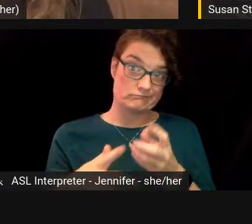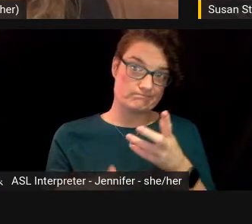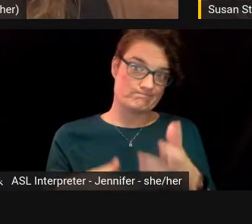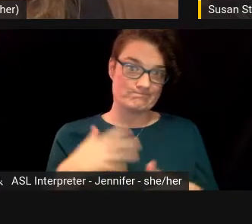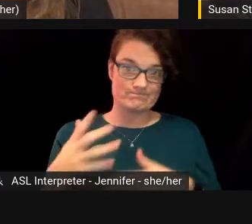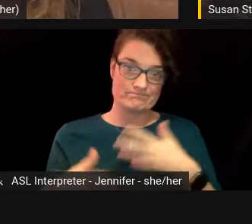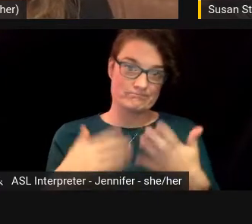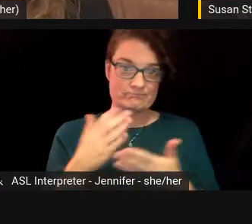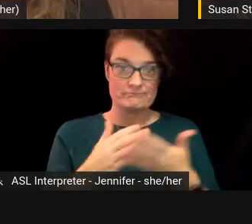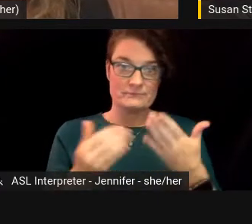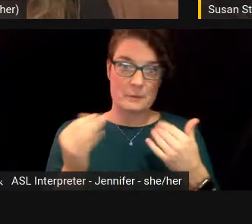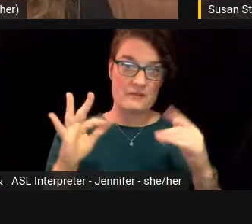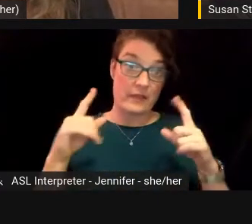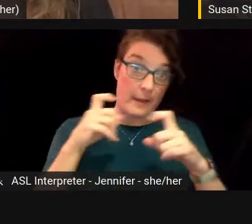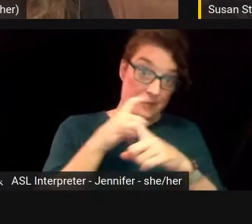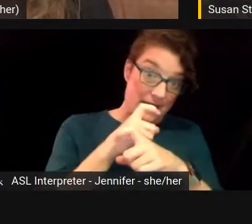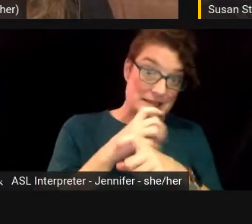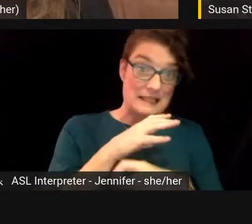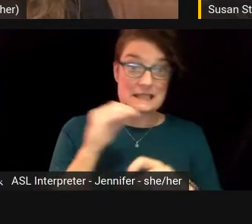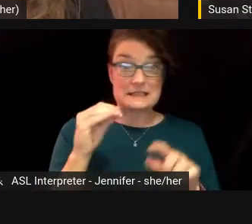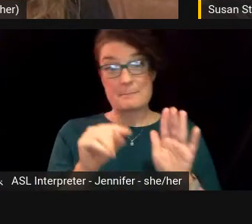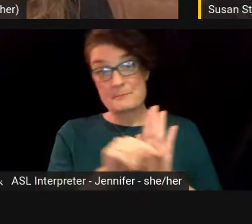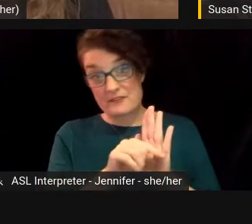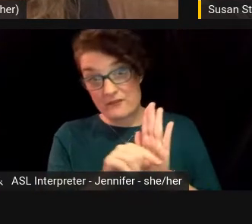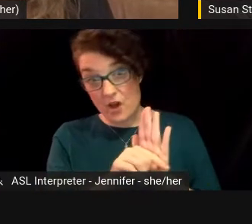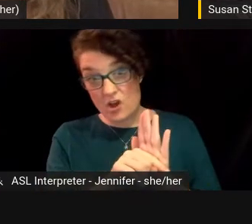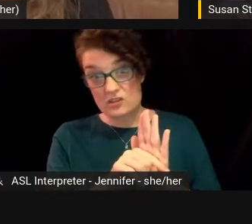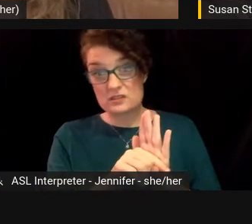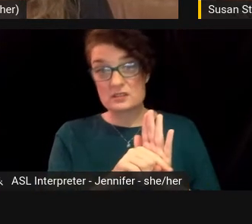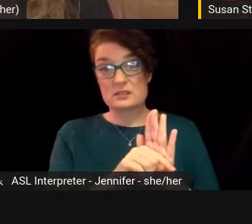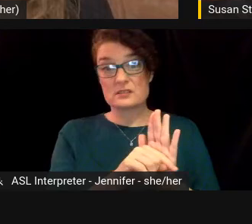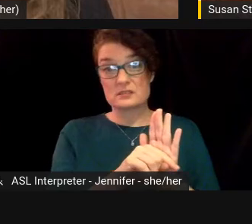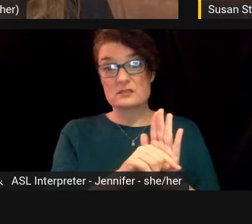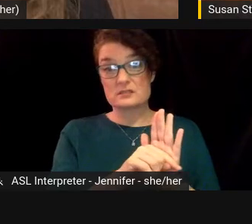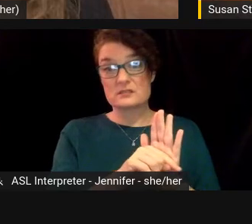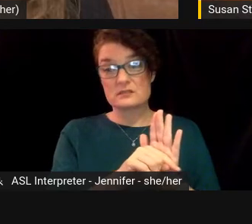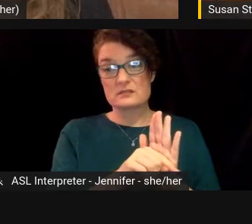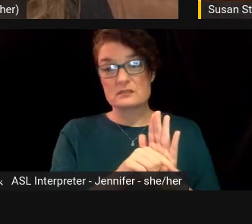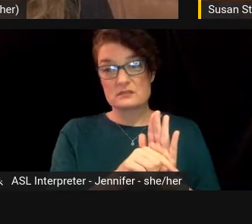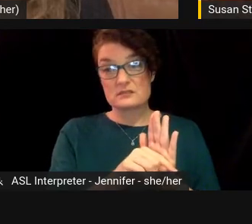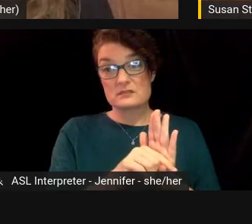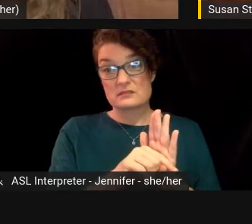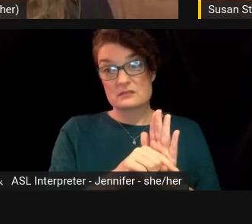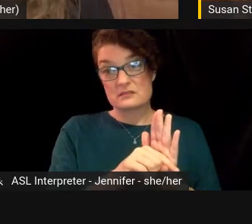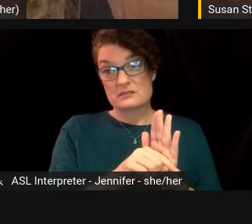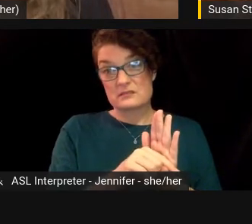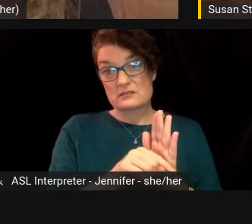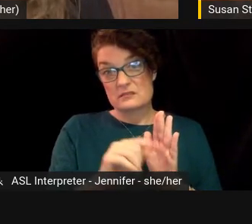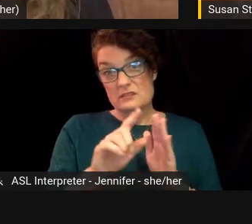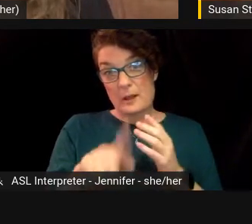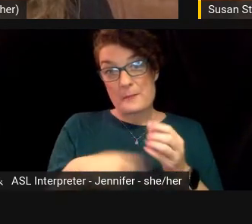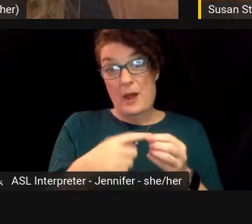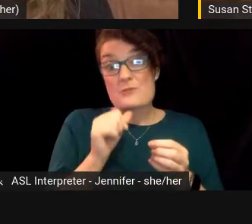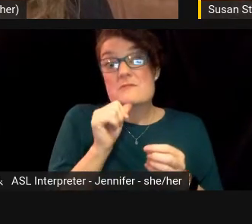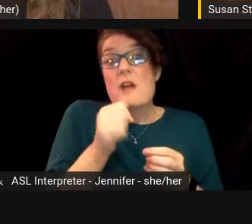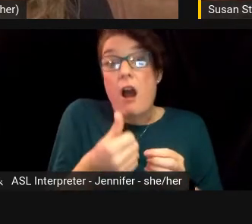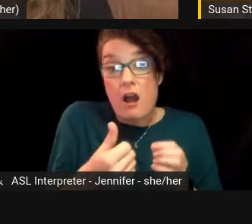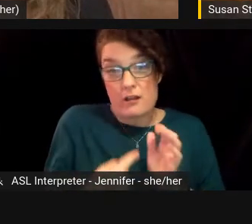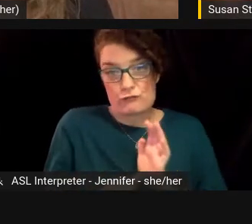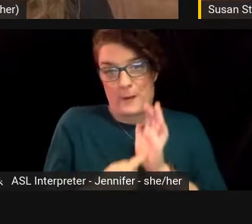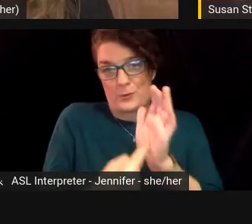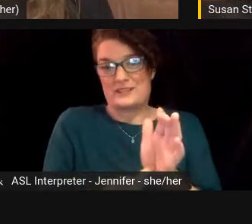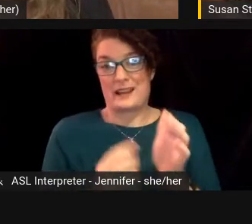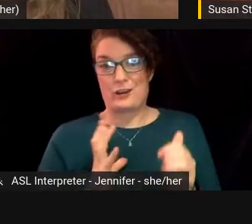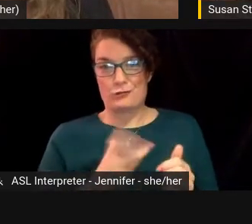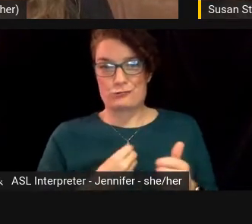complexities and pitfalls of not representing a trans life with sort